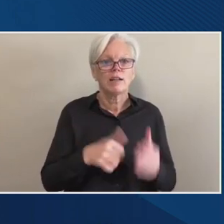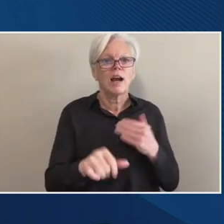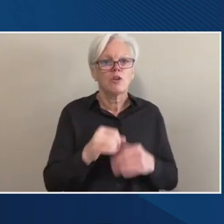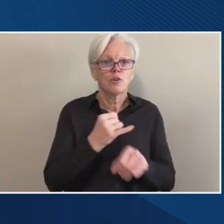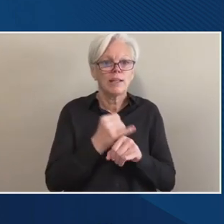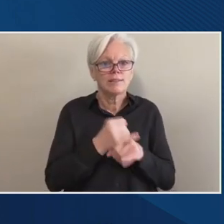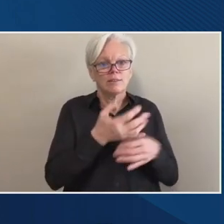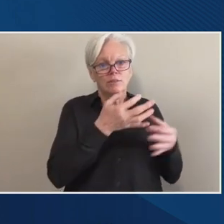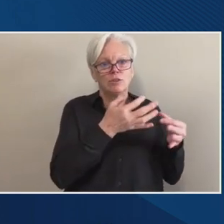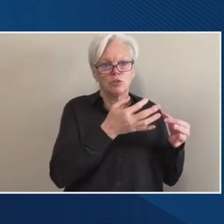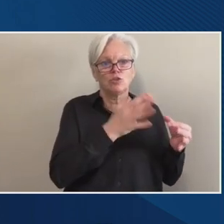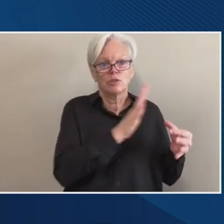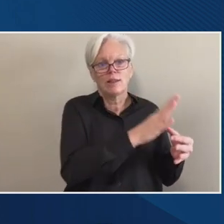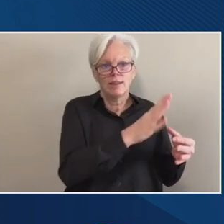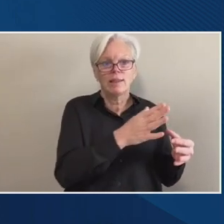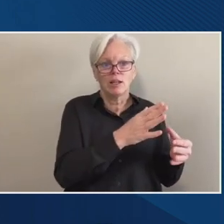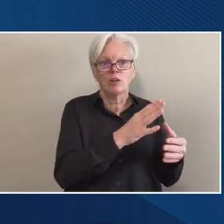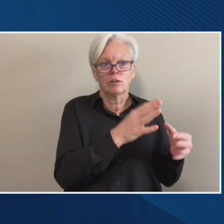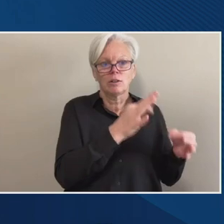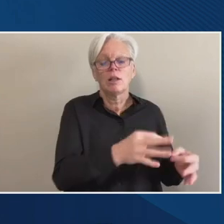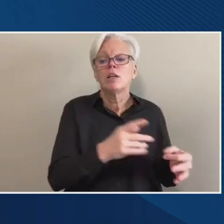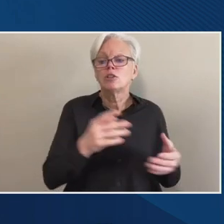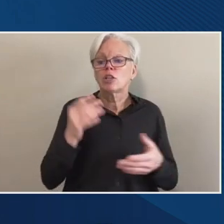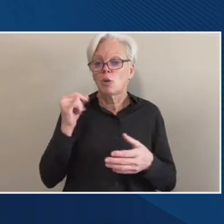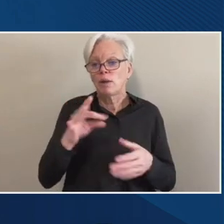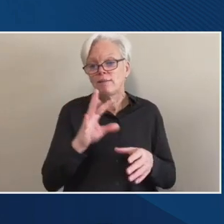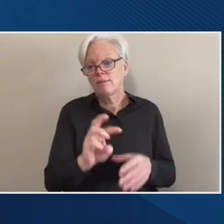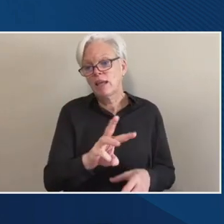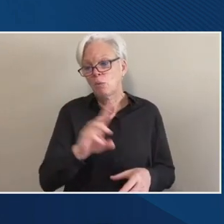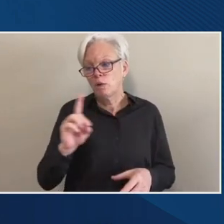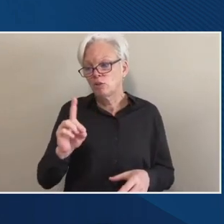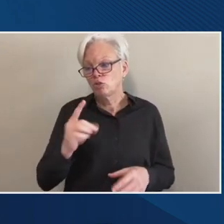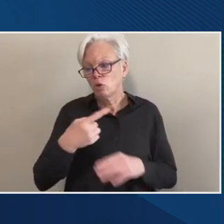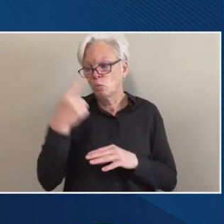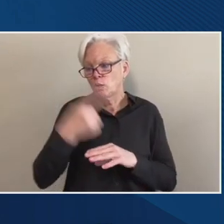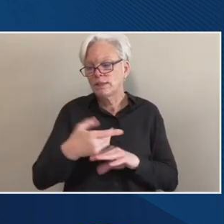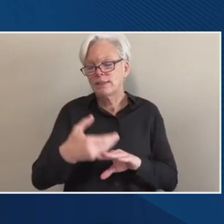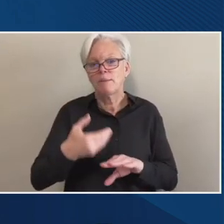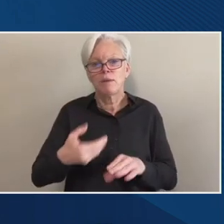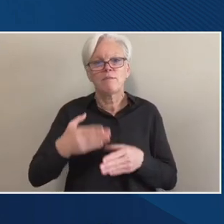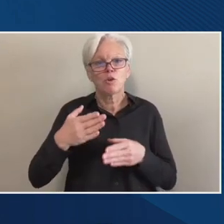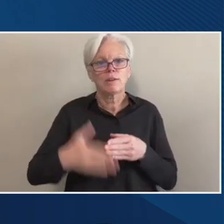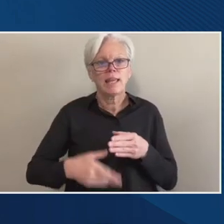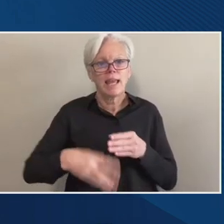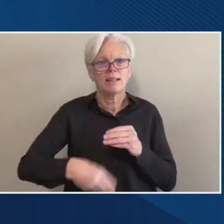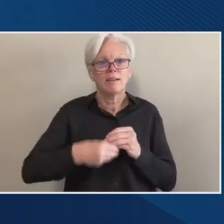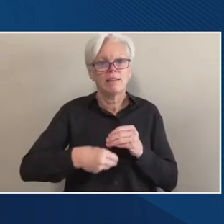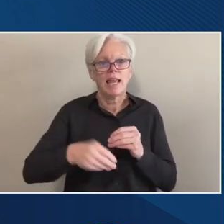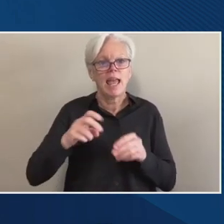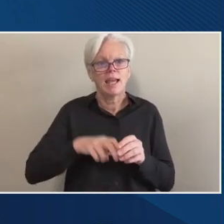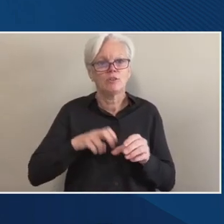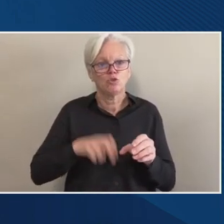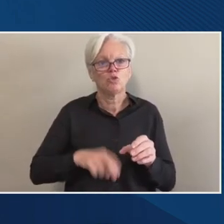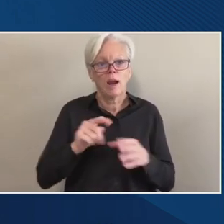student would get a full refund, for example, if they withdrew, you know, a day before the end of the ad drop period, if they lived in housing